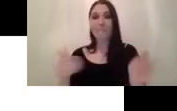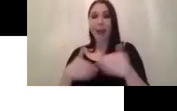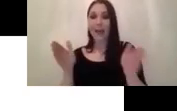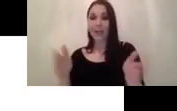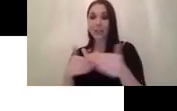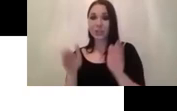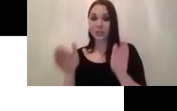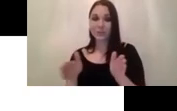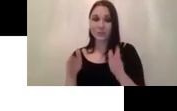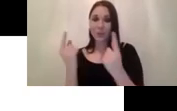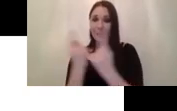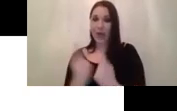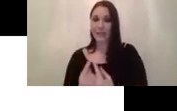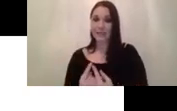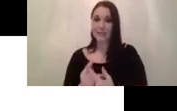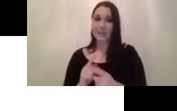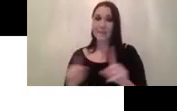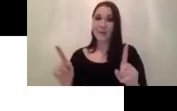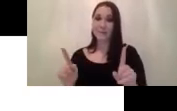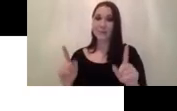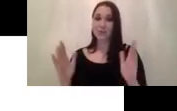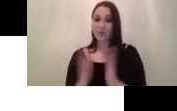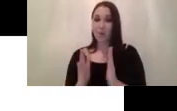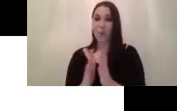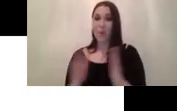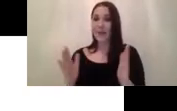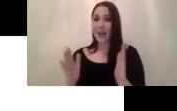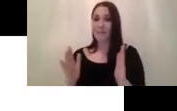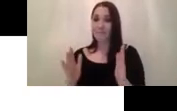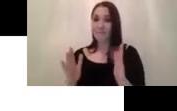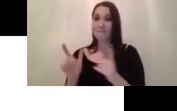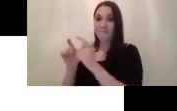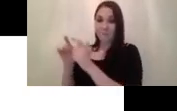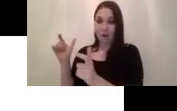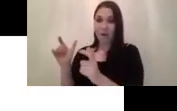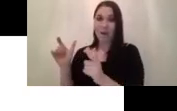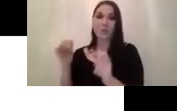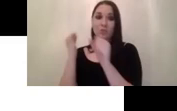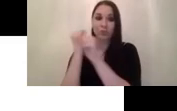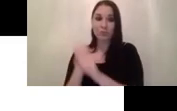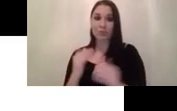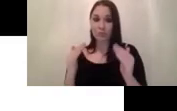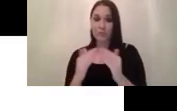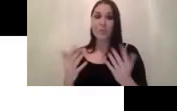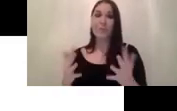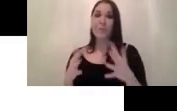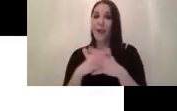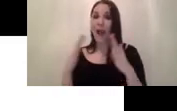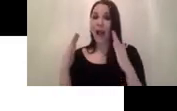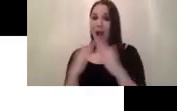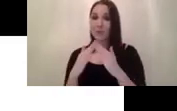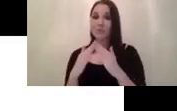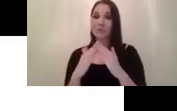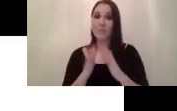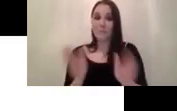but in the small to medium warehouses they are still manually packing components for a product